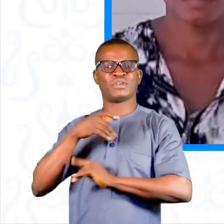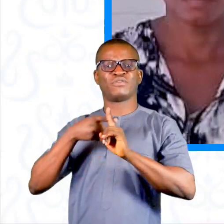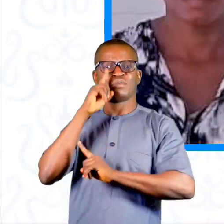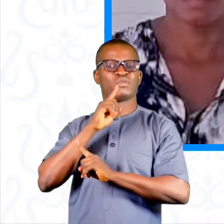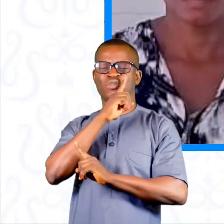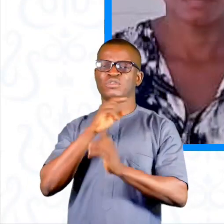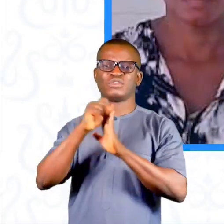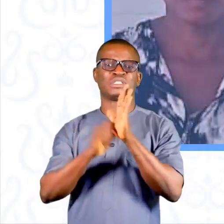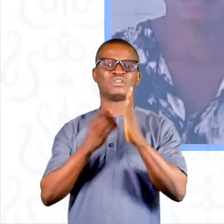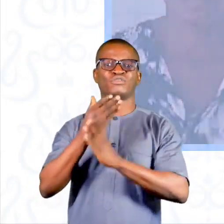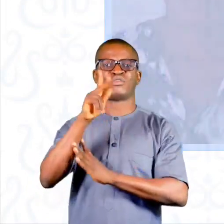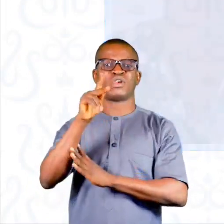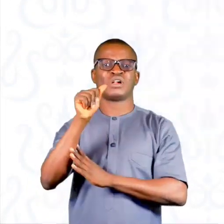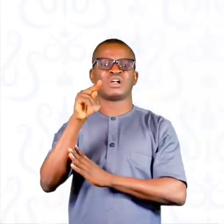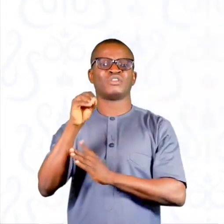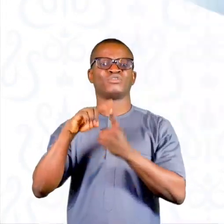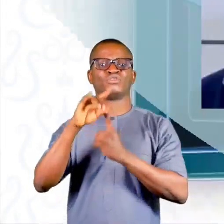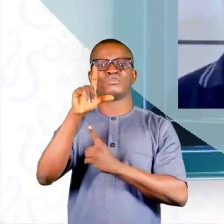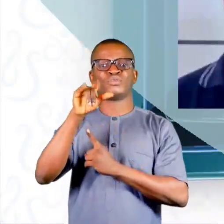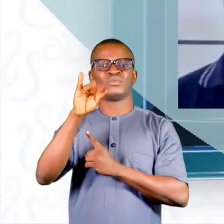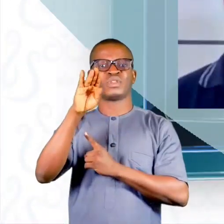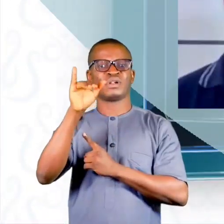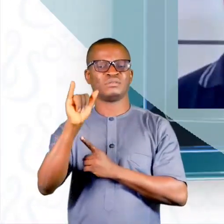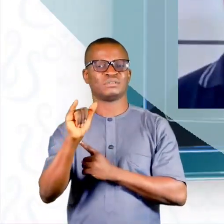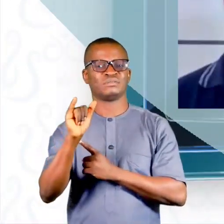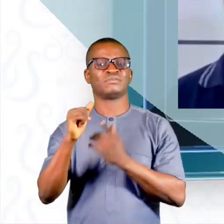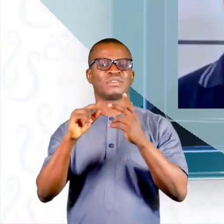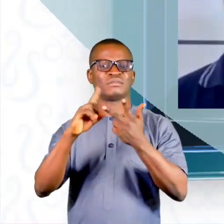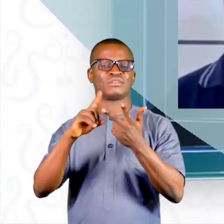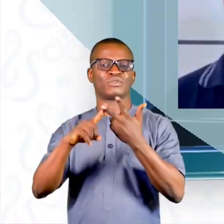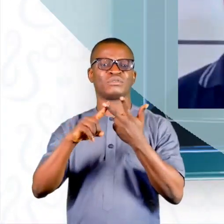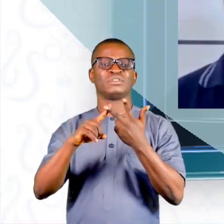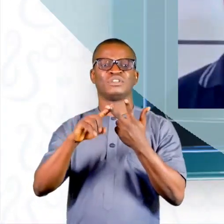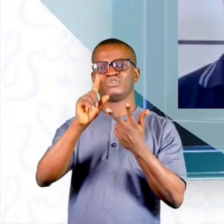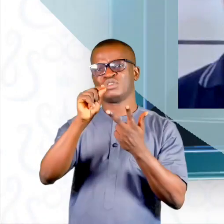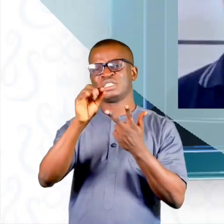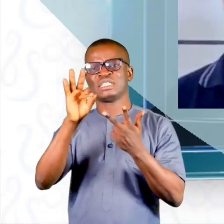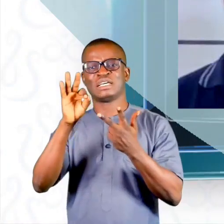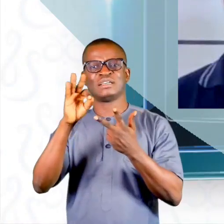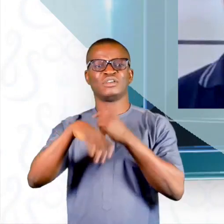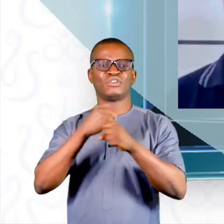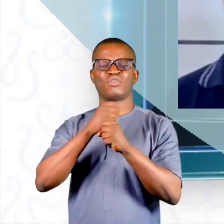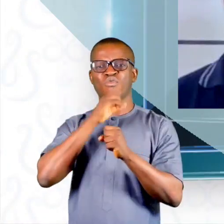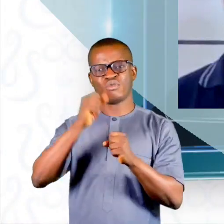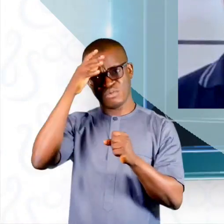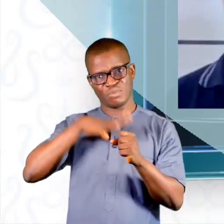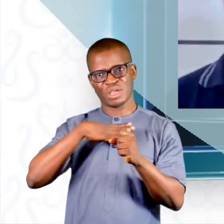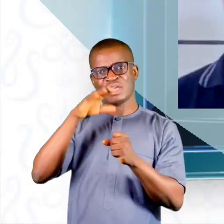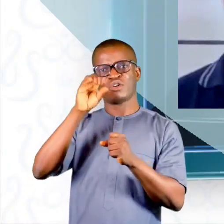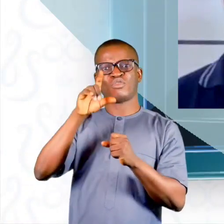from Undo state through Canu to Libya. Lastly, the third convict, a 29-year-old bail,